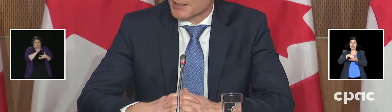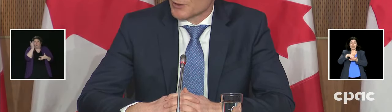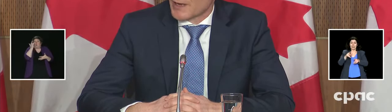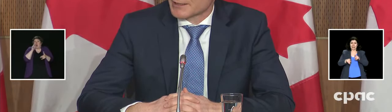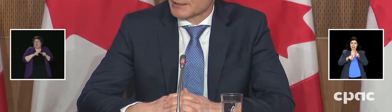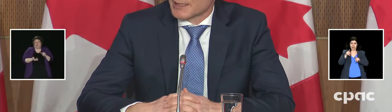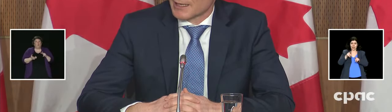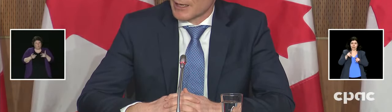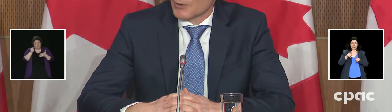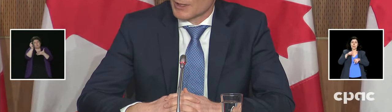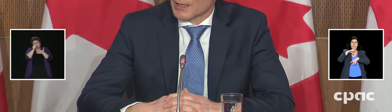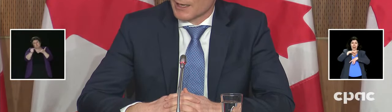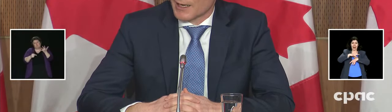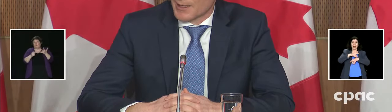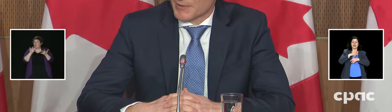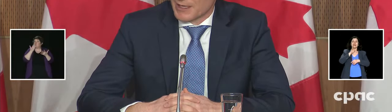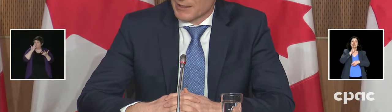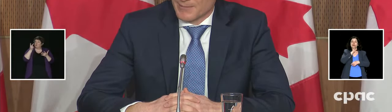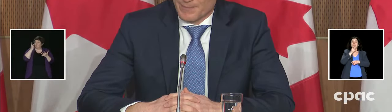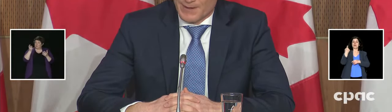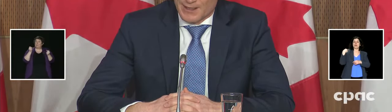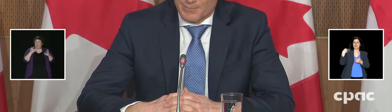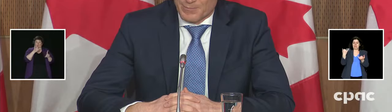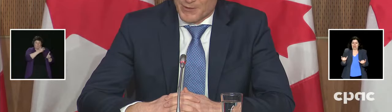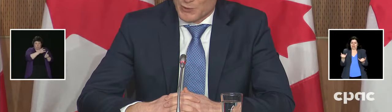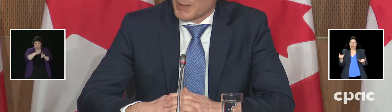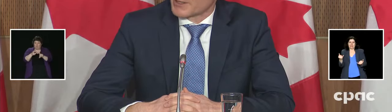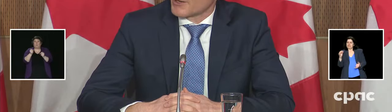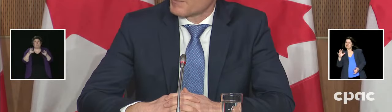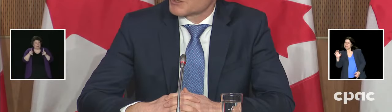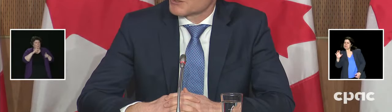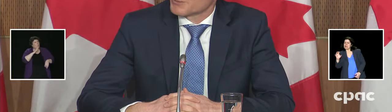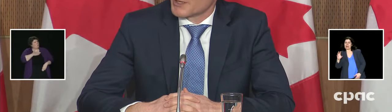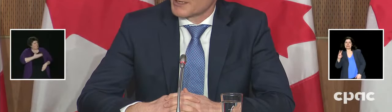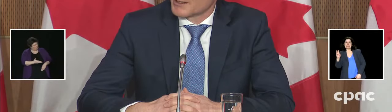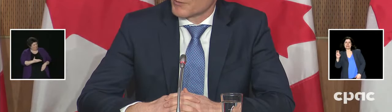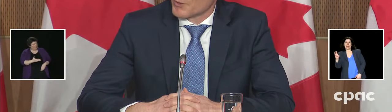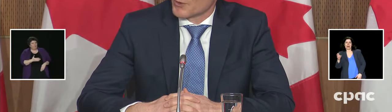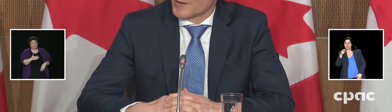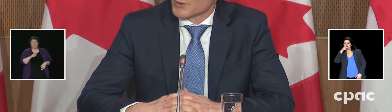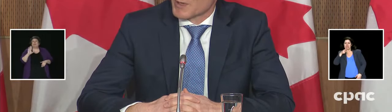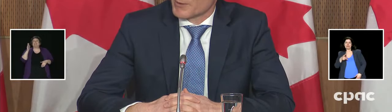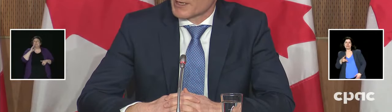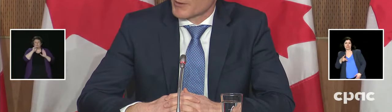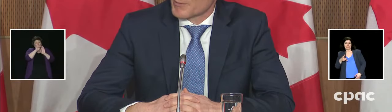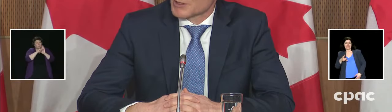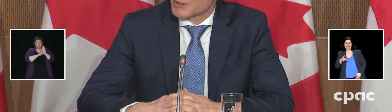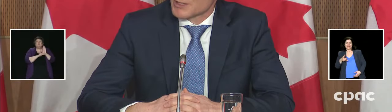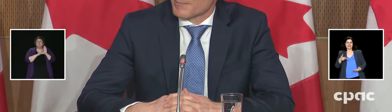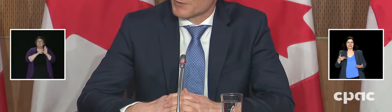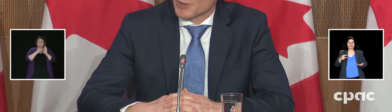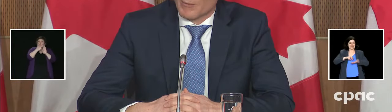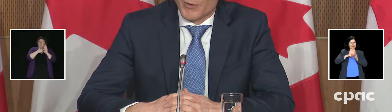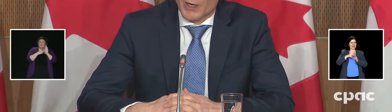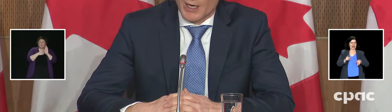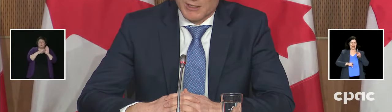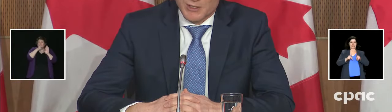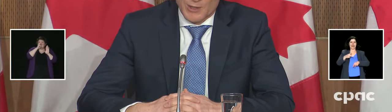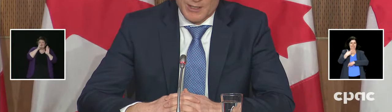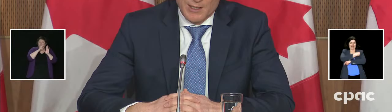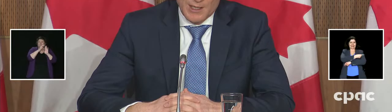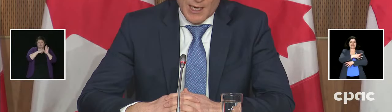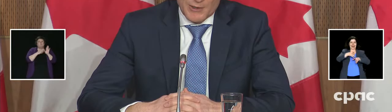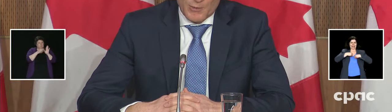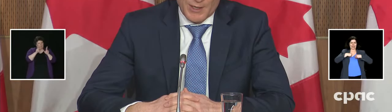It's nice to see those vaccines getting out and getting high uptake, but those public health measures are playing a role and those public health measures do come with a